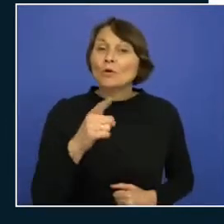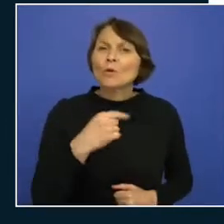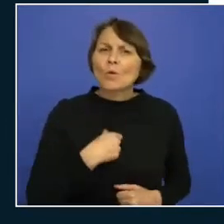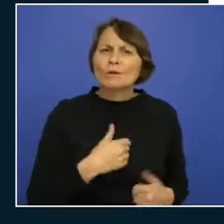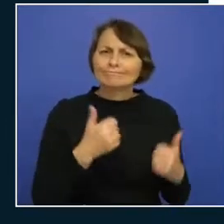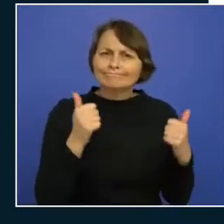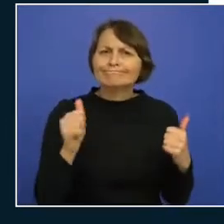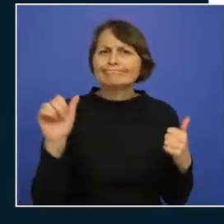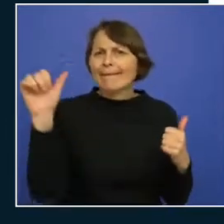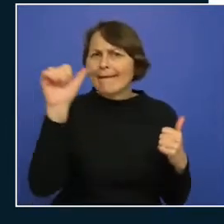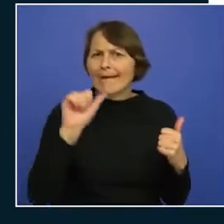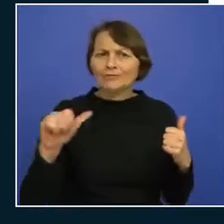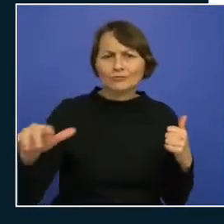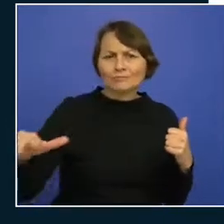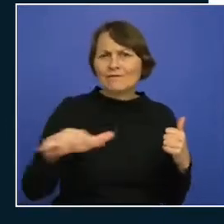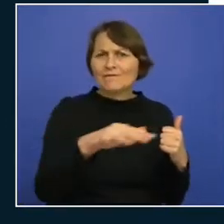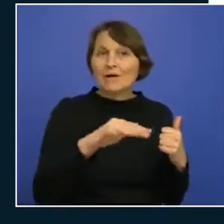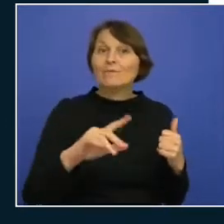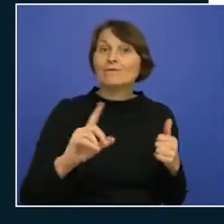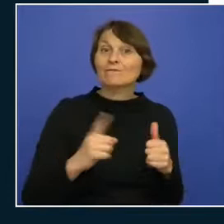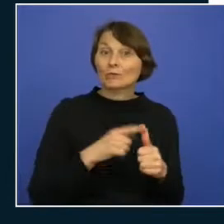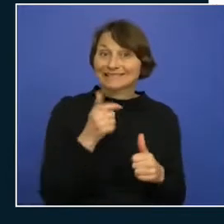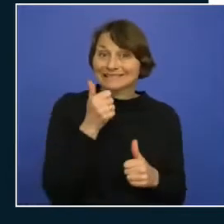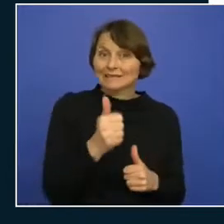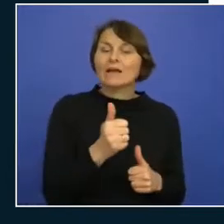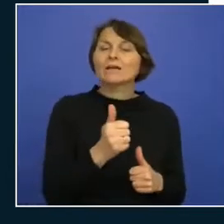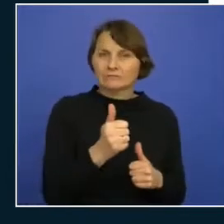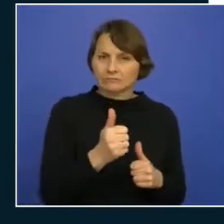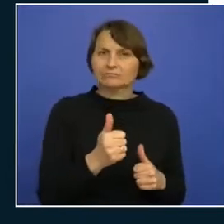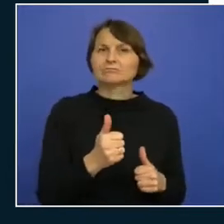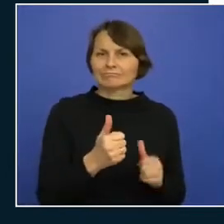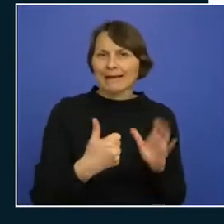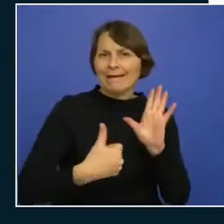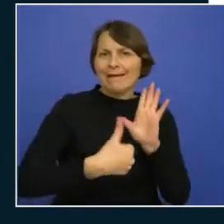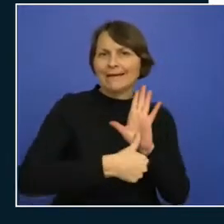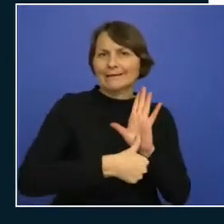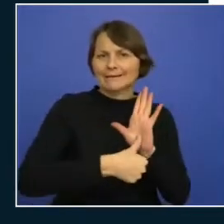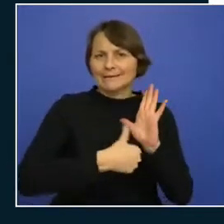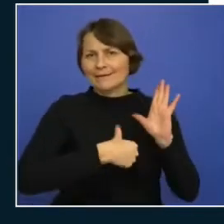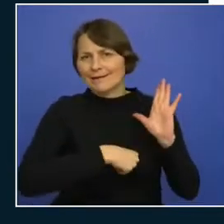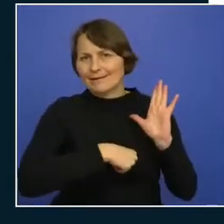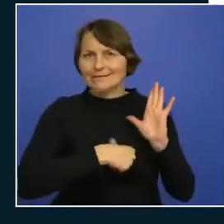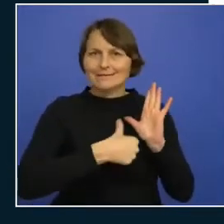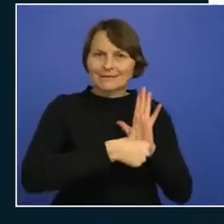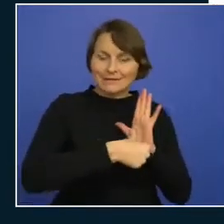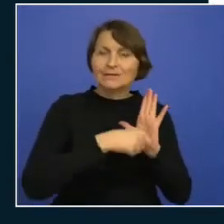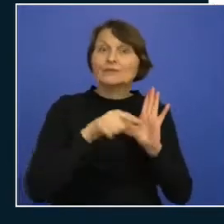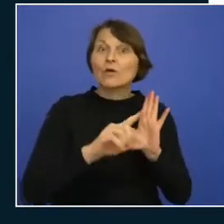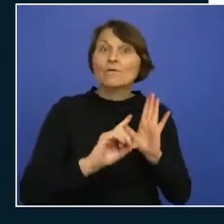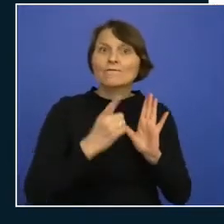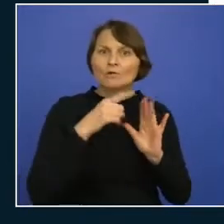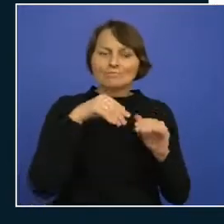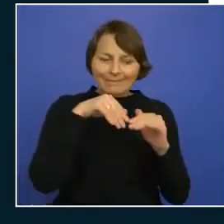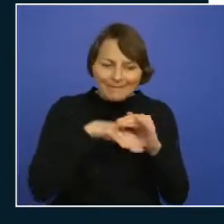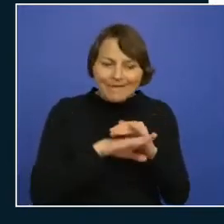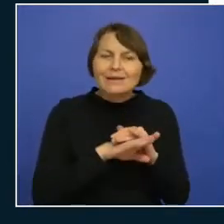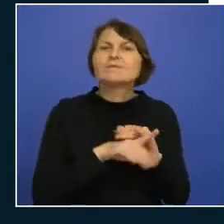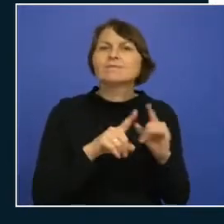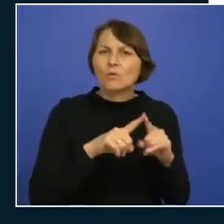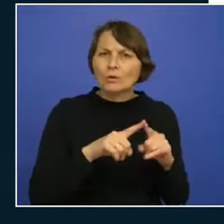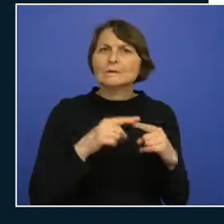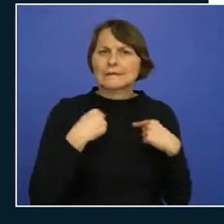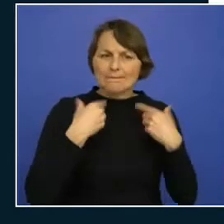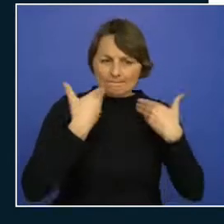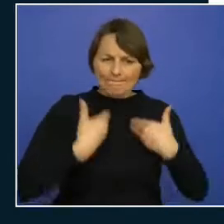um you need an identity um and yeah this is essential for authentication and authorization and authentication